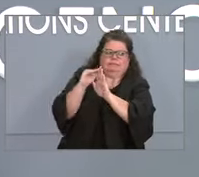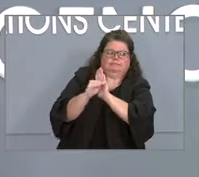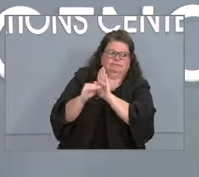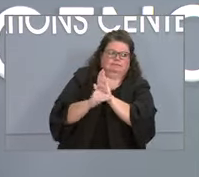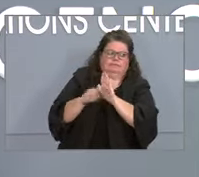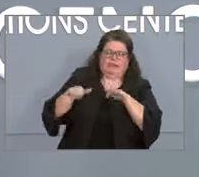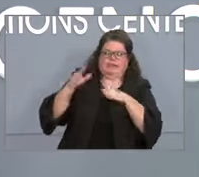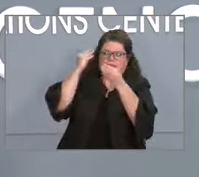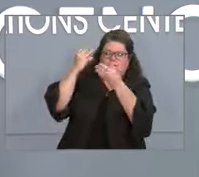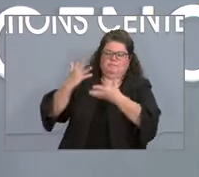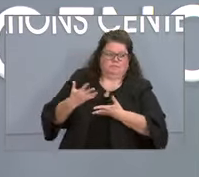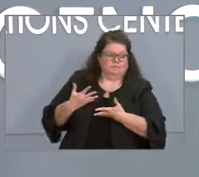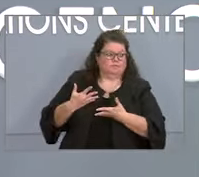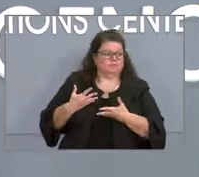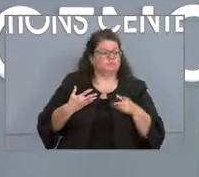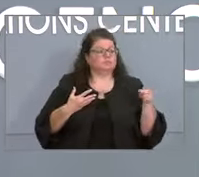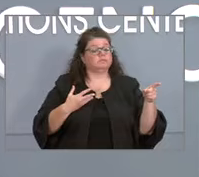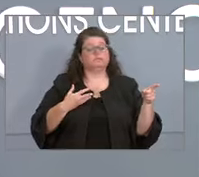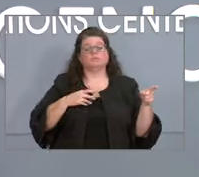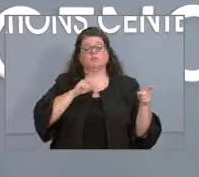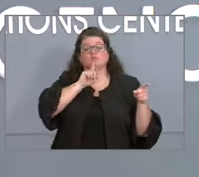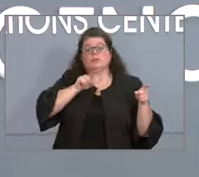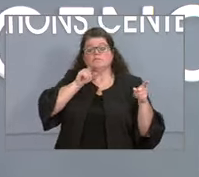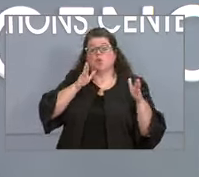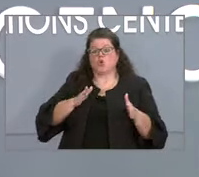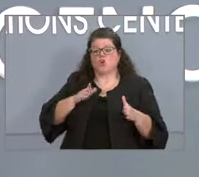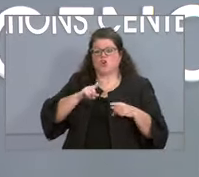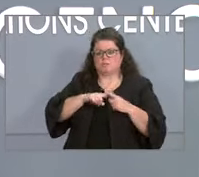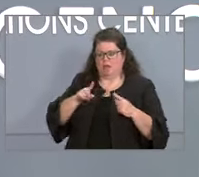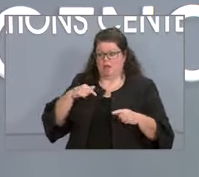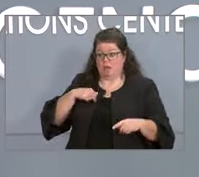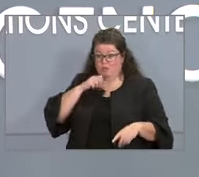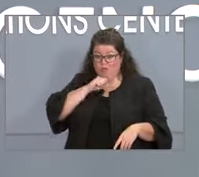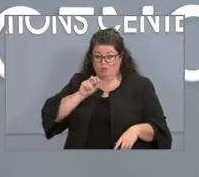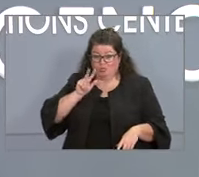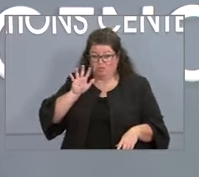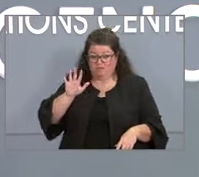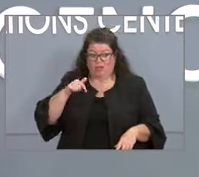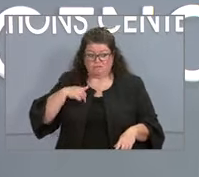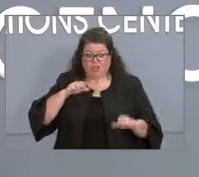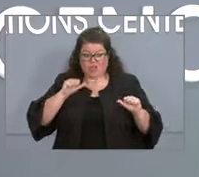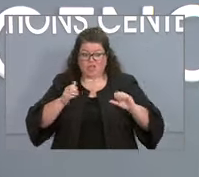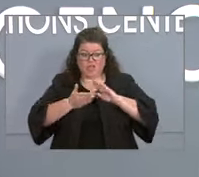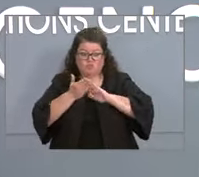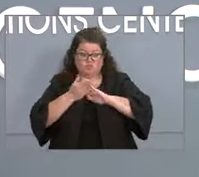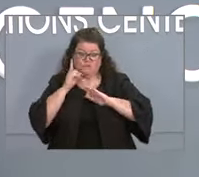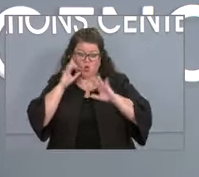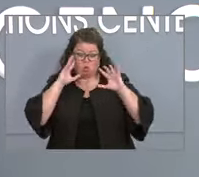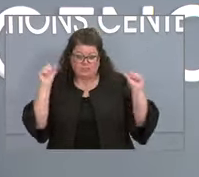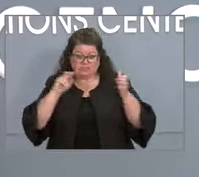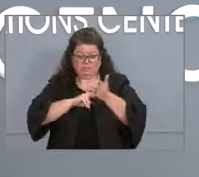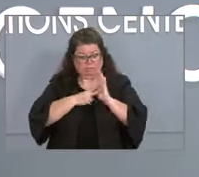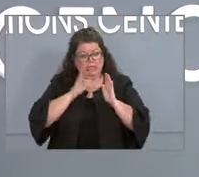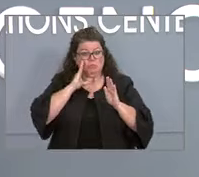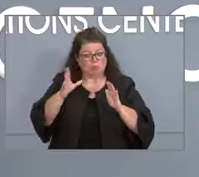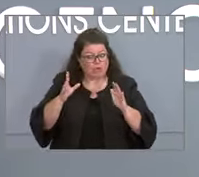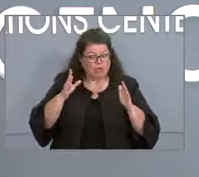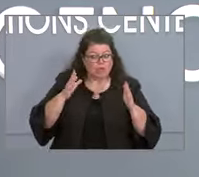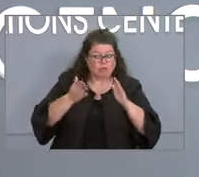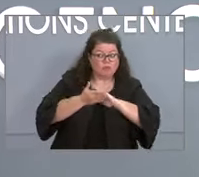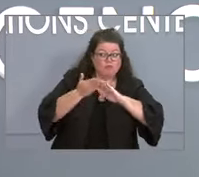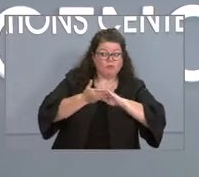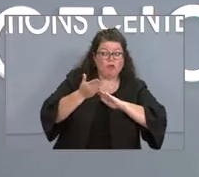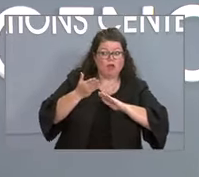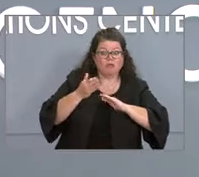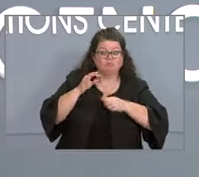in terms of boosters. But eligibility is different. mean, 35 years old, I'm eligible to run for president doesn't mean I'm going to do it. So at 30, you know, so if